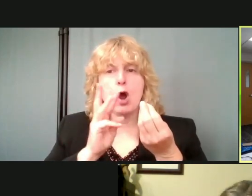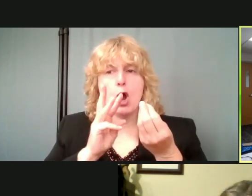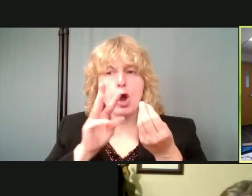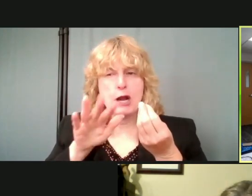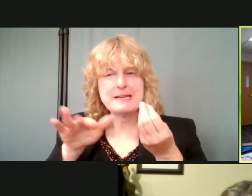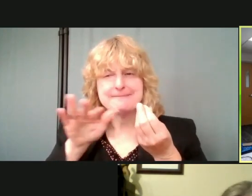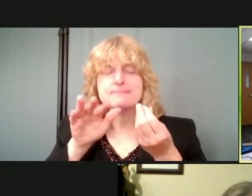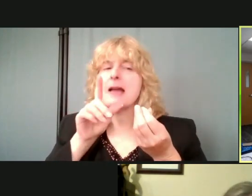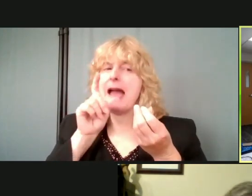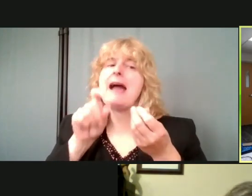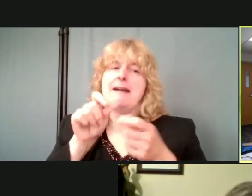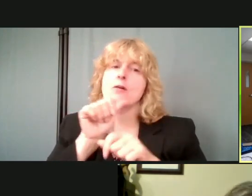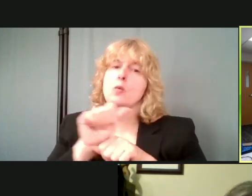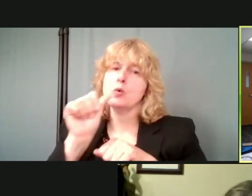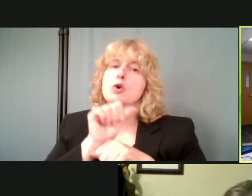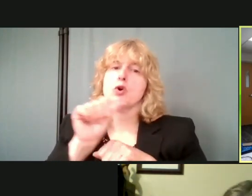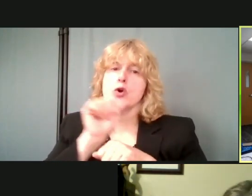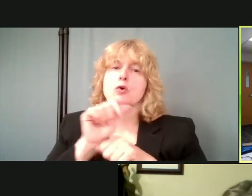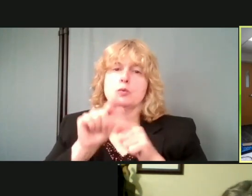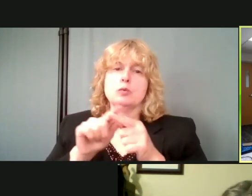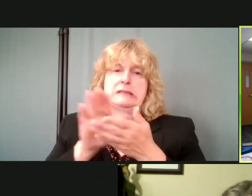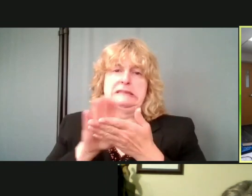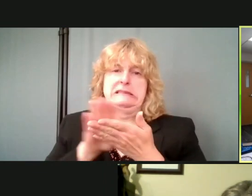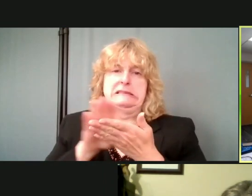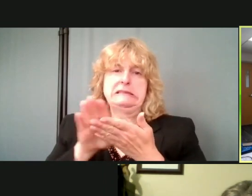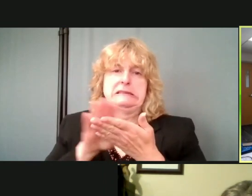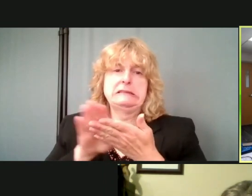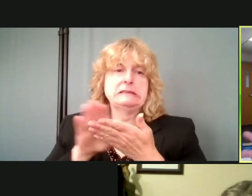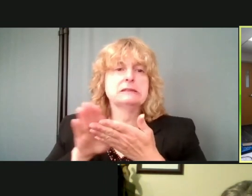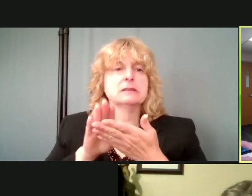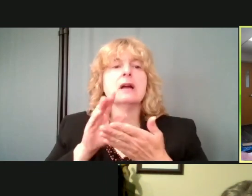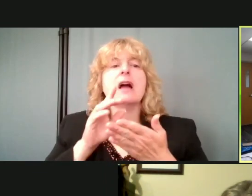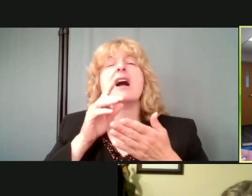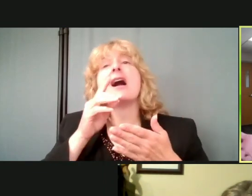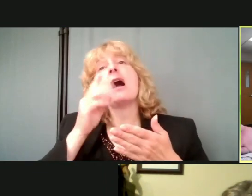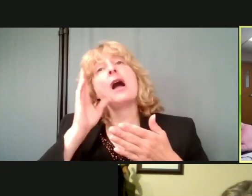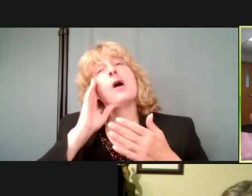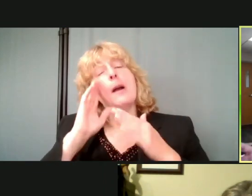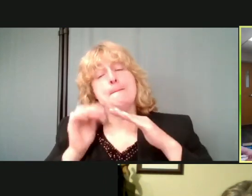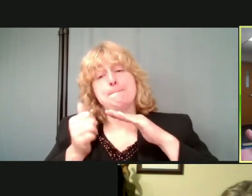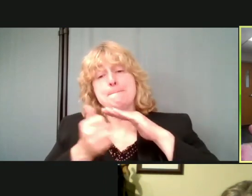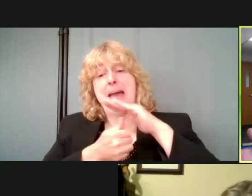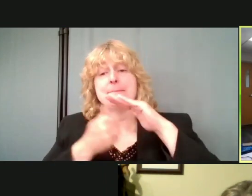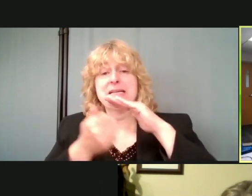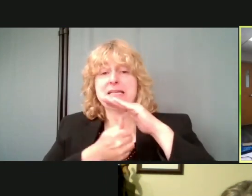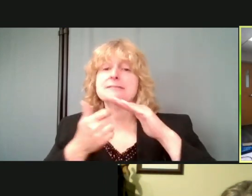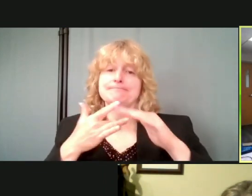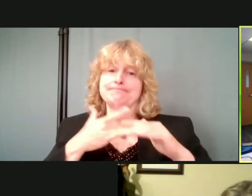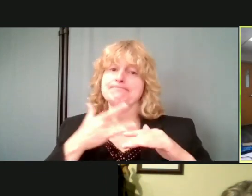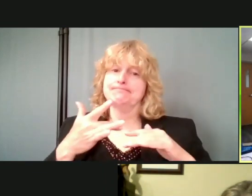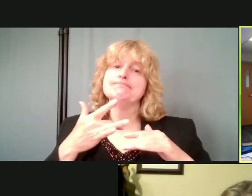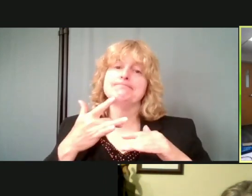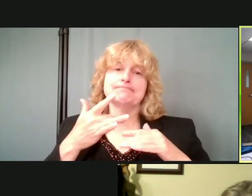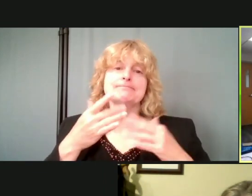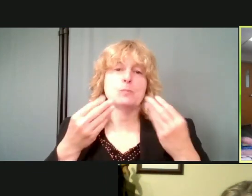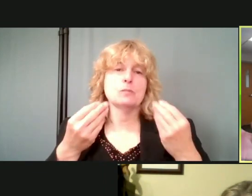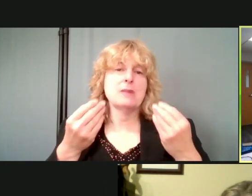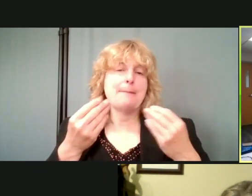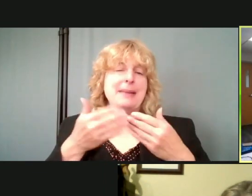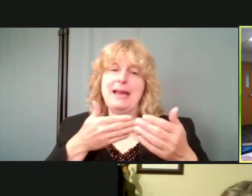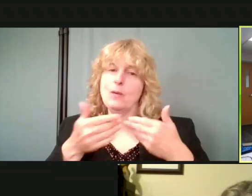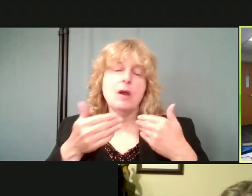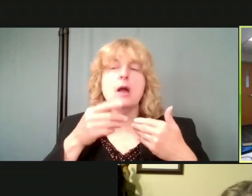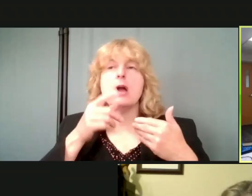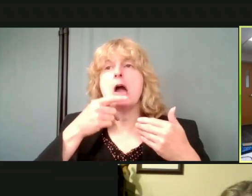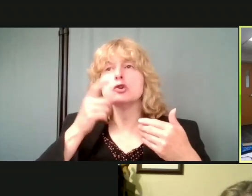moisture. I think just as a, as a, as a standard, our basements should always have a dehumidifier. Um, there's different